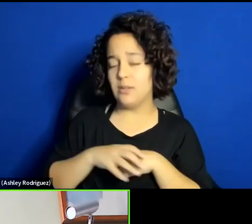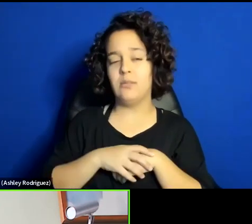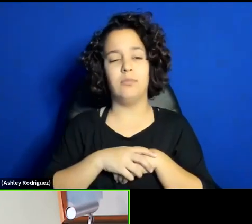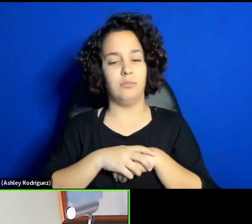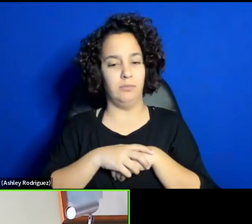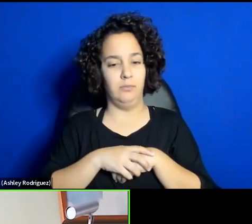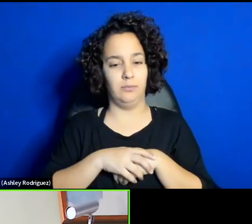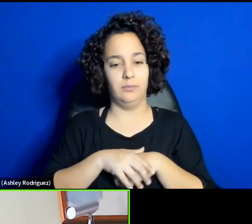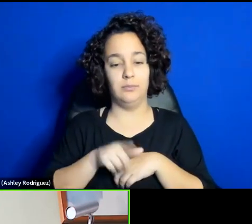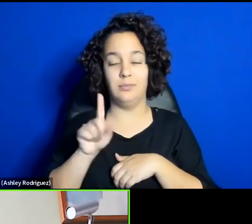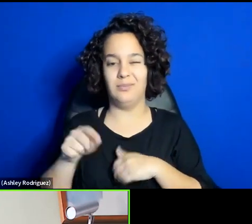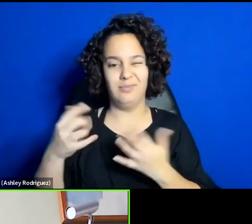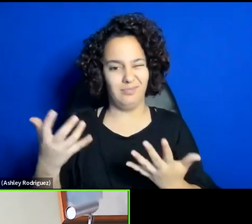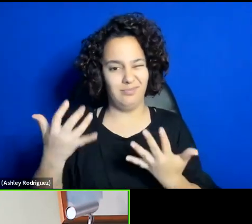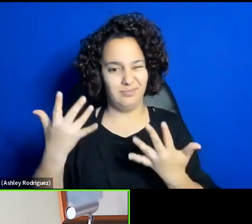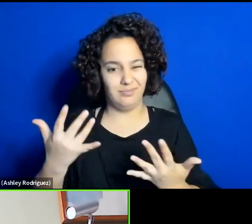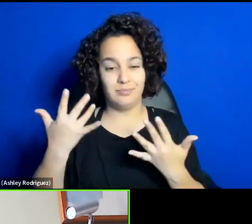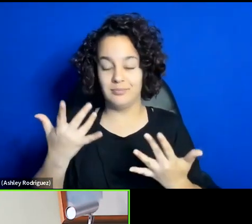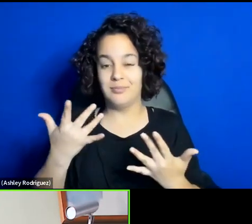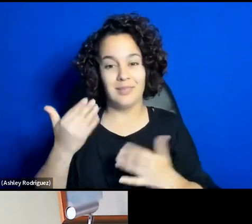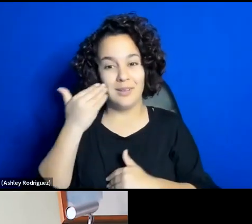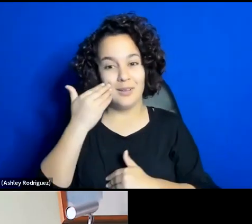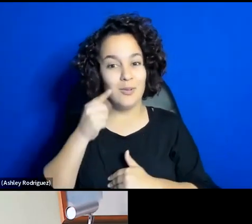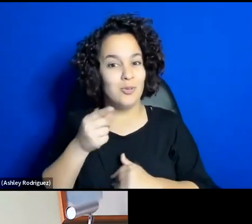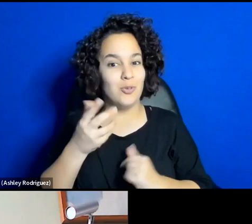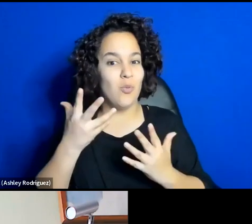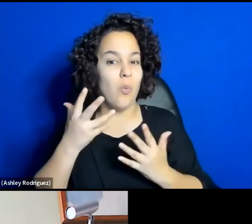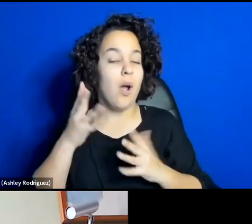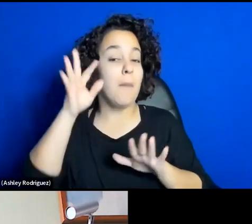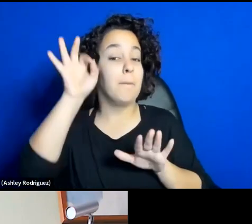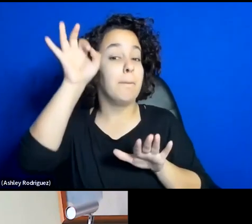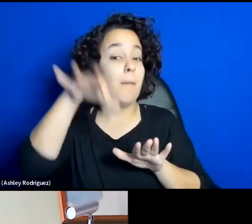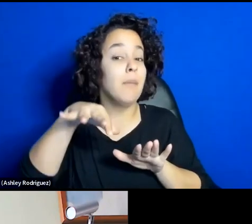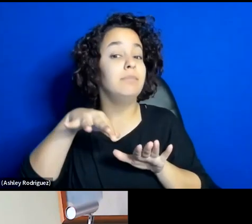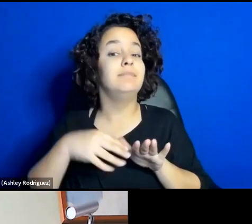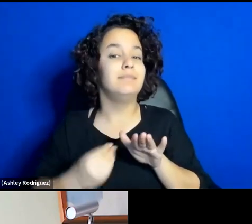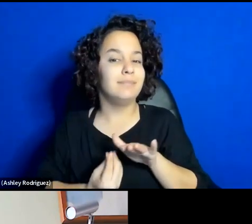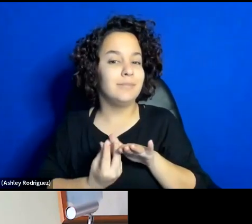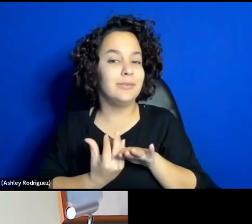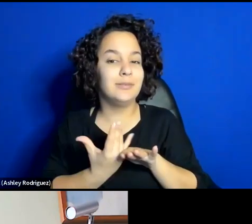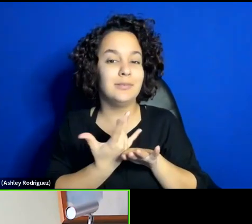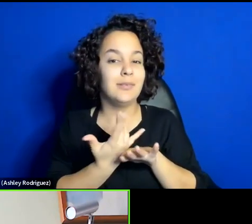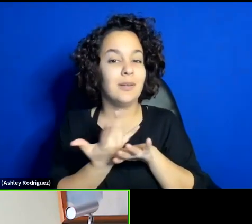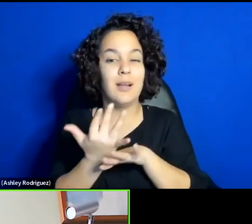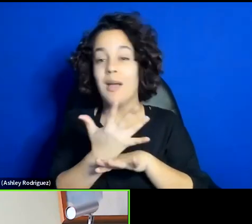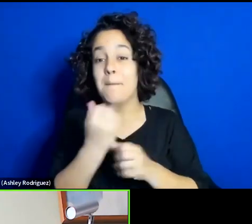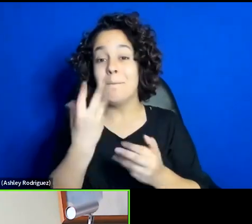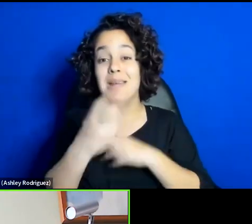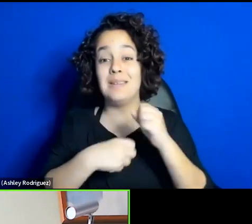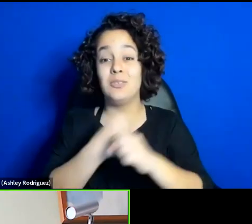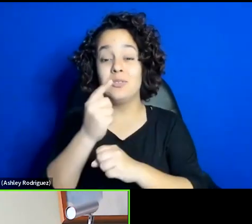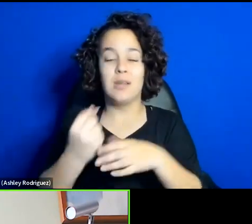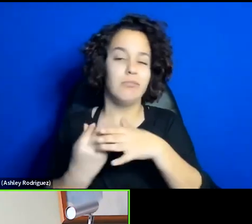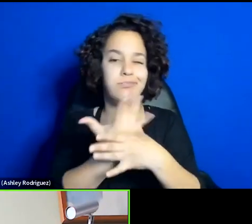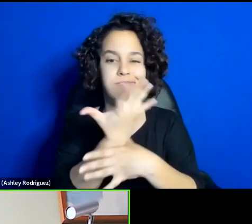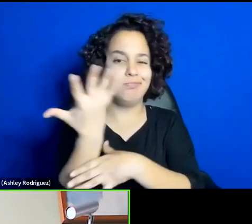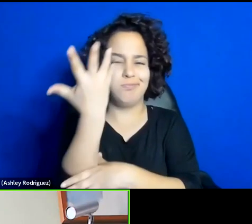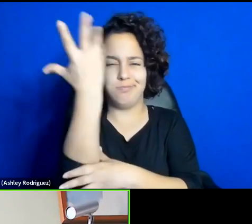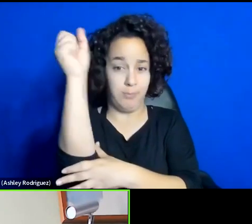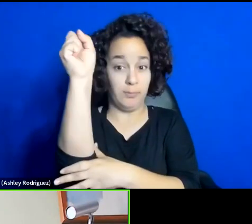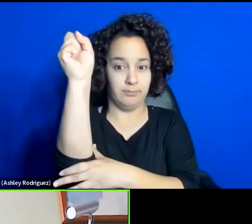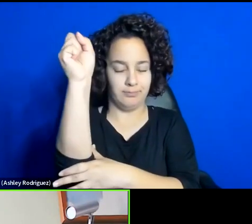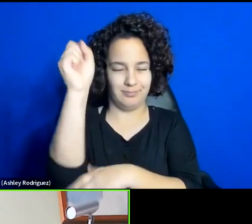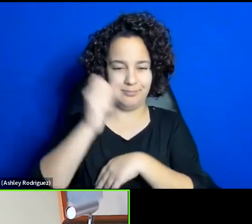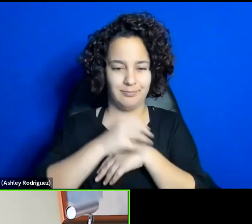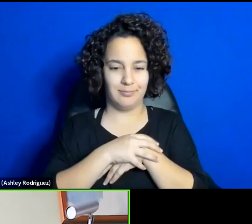you just have to wait it's just like planting trees, trying to survive in such a wind. Azad And then the fruit will be out there that's